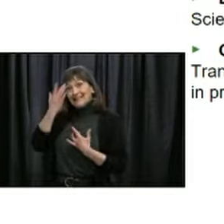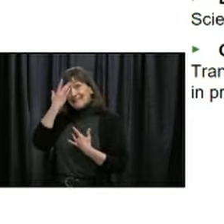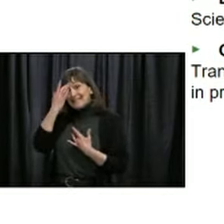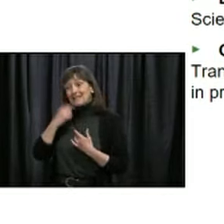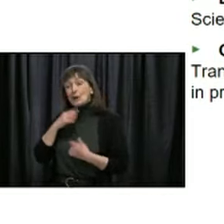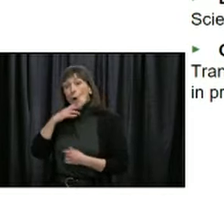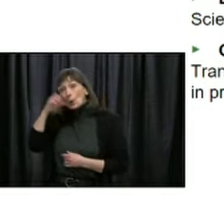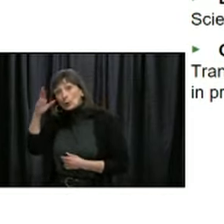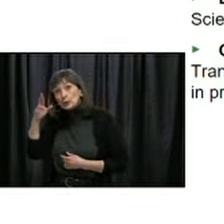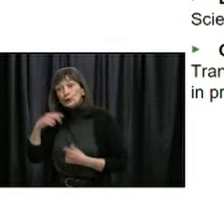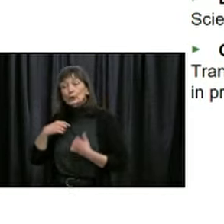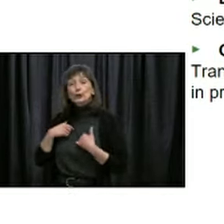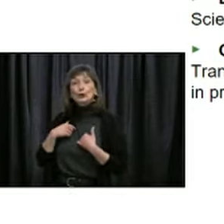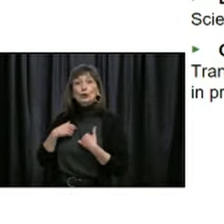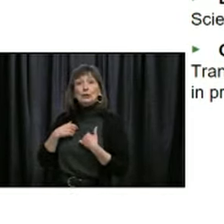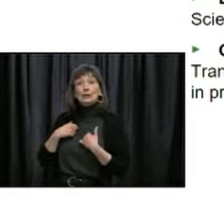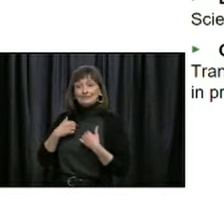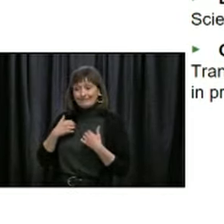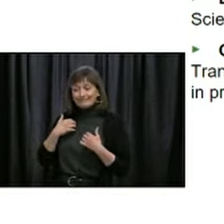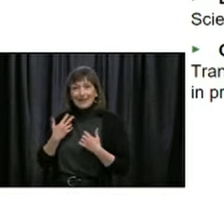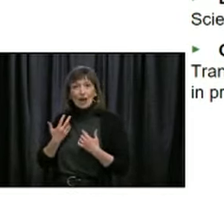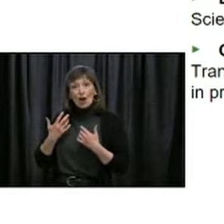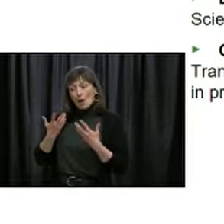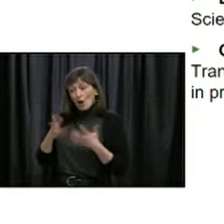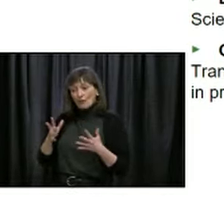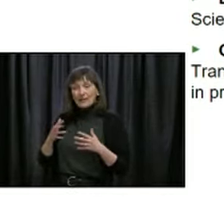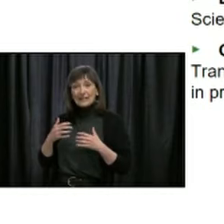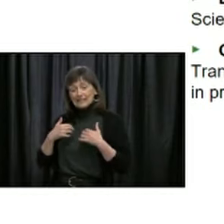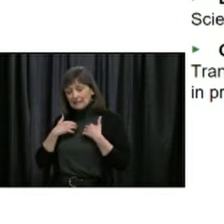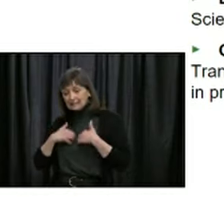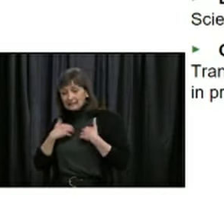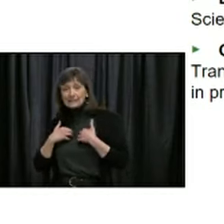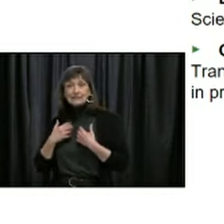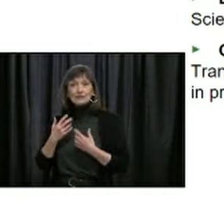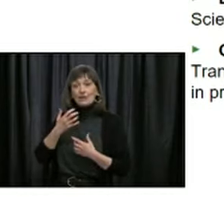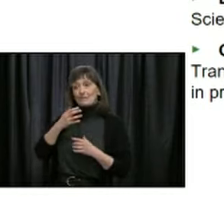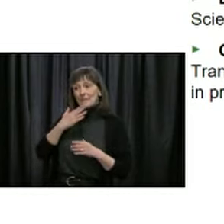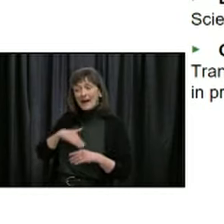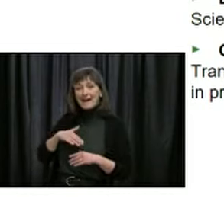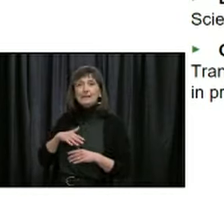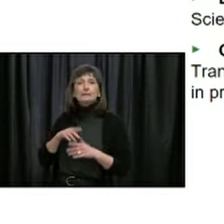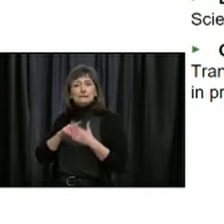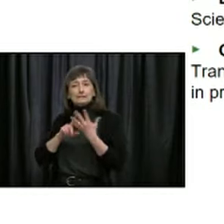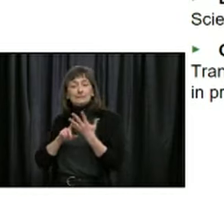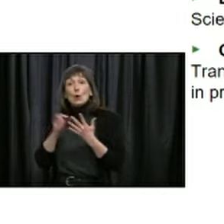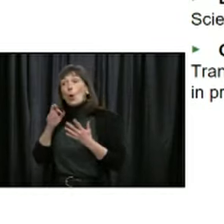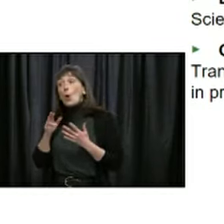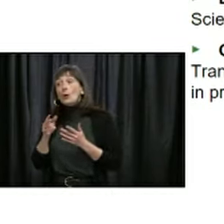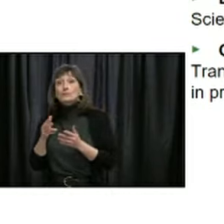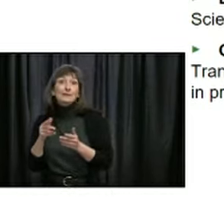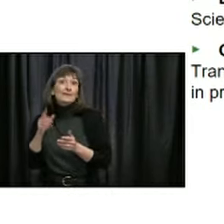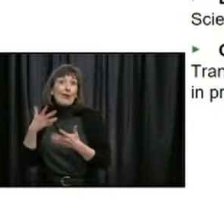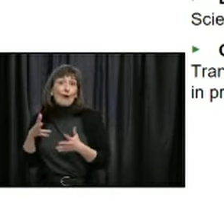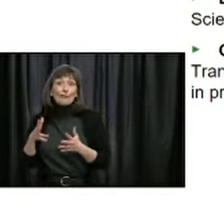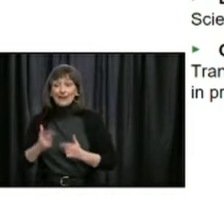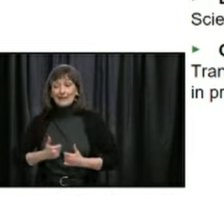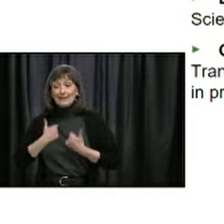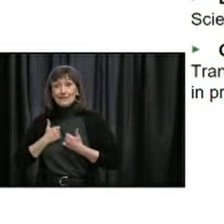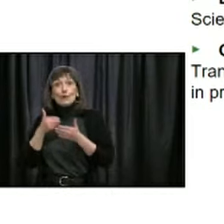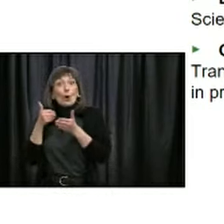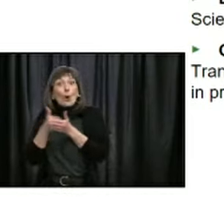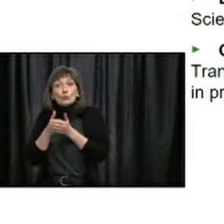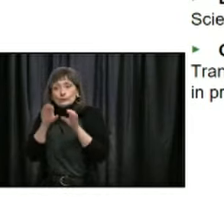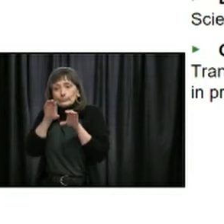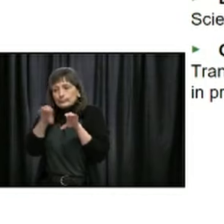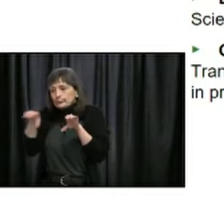contracting COVID-19 due to their living circumstances, and others are at higher risk of severe disease. So